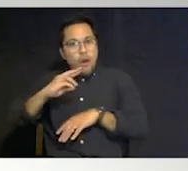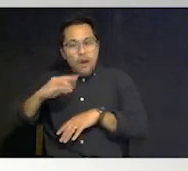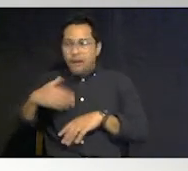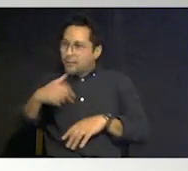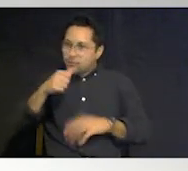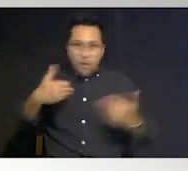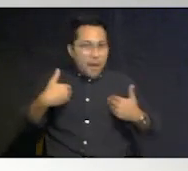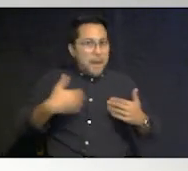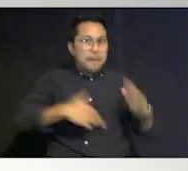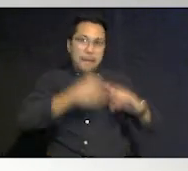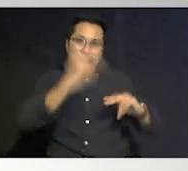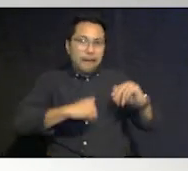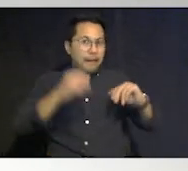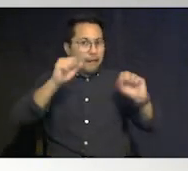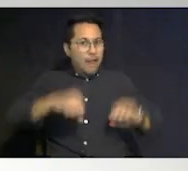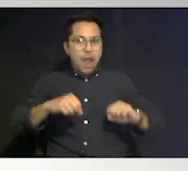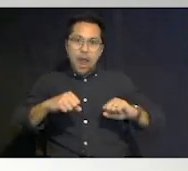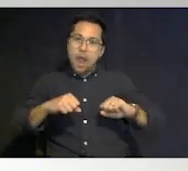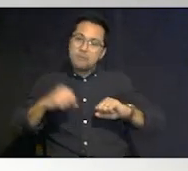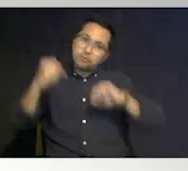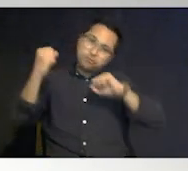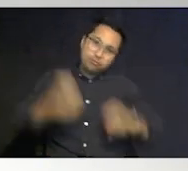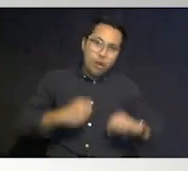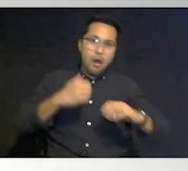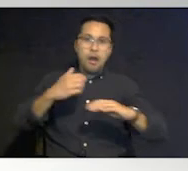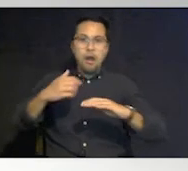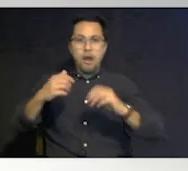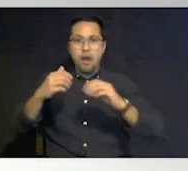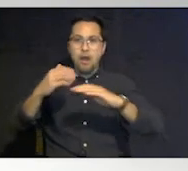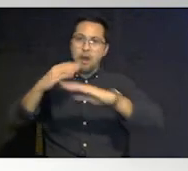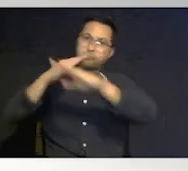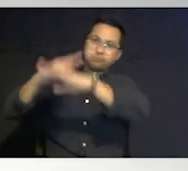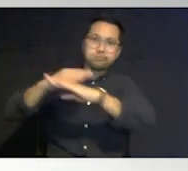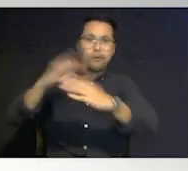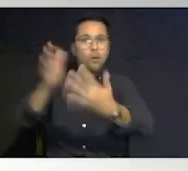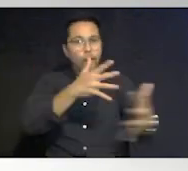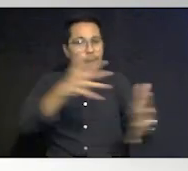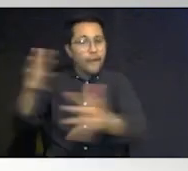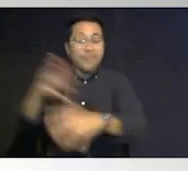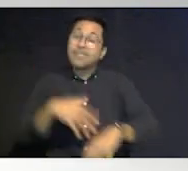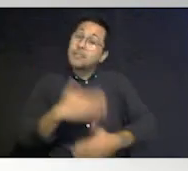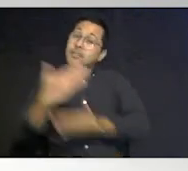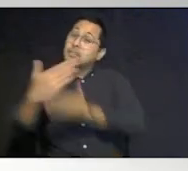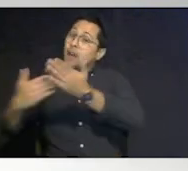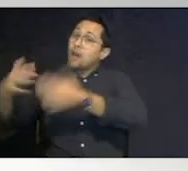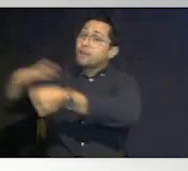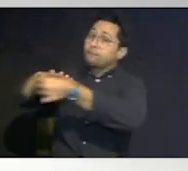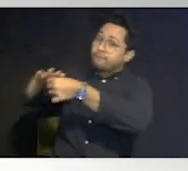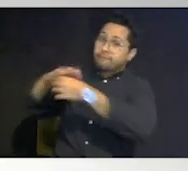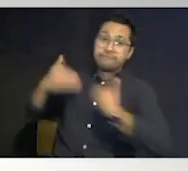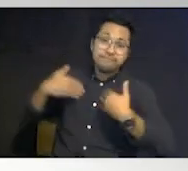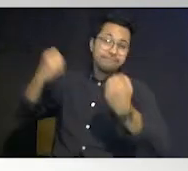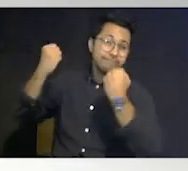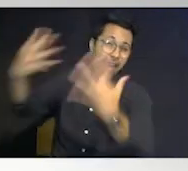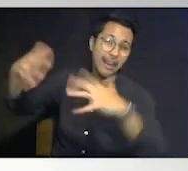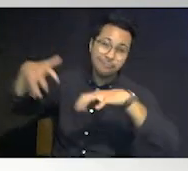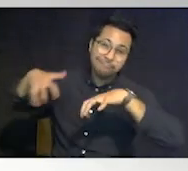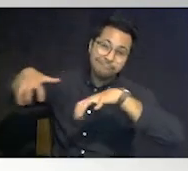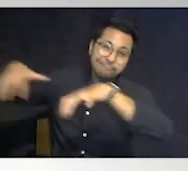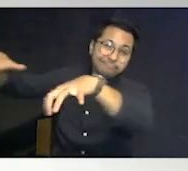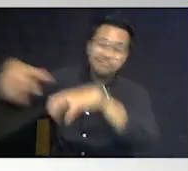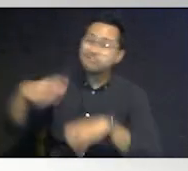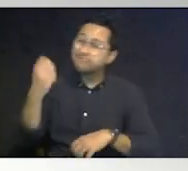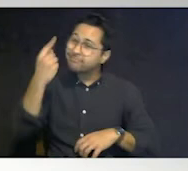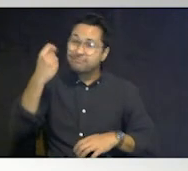wind and water some have 150 shelters you know so all all communities